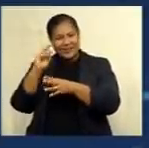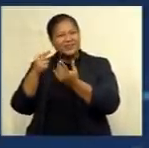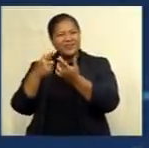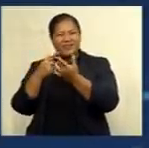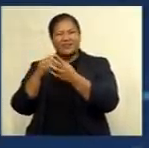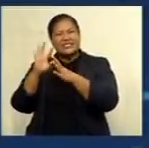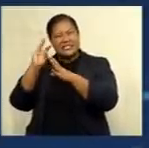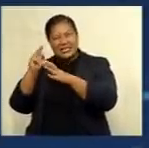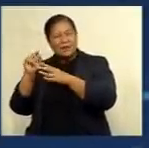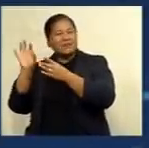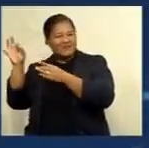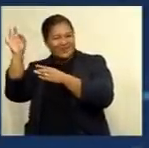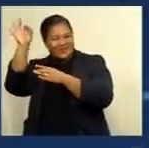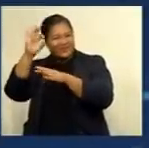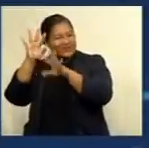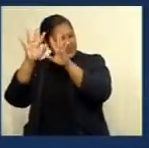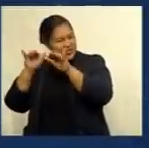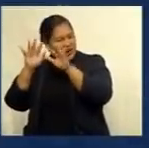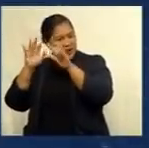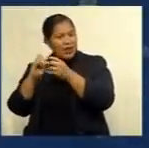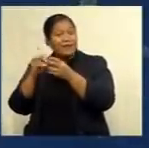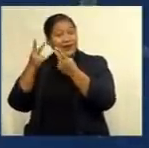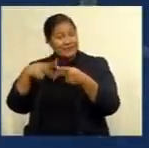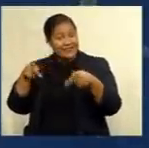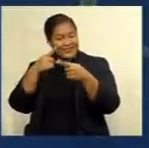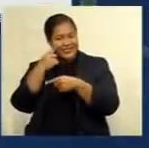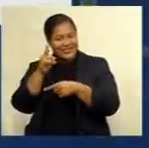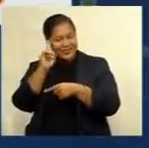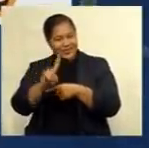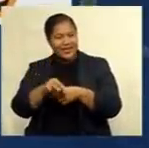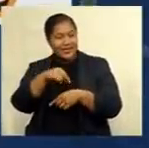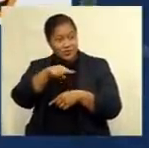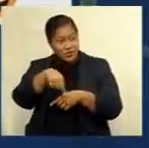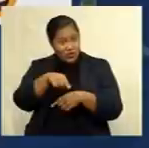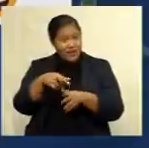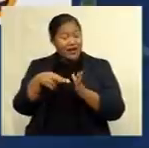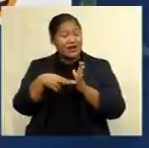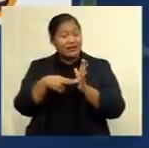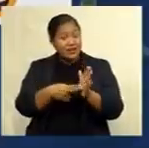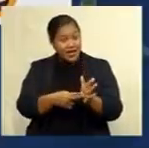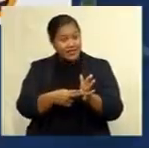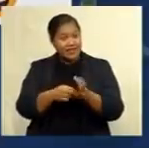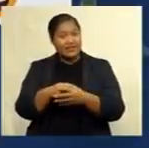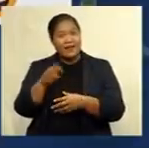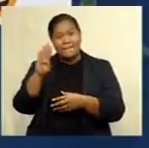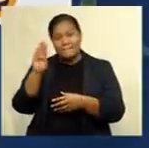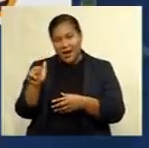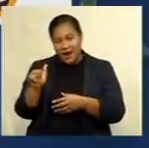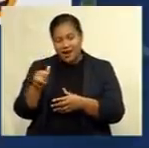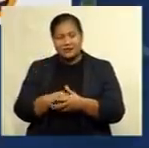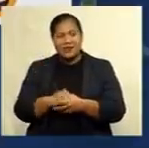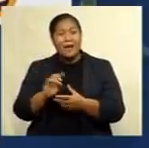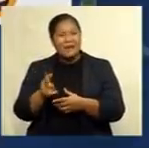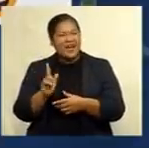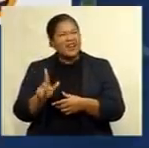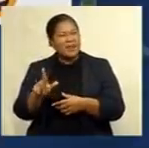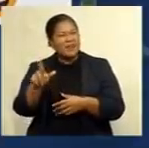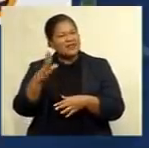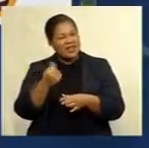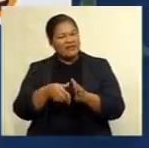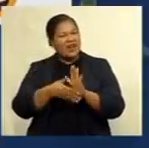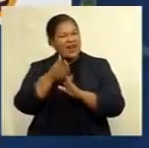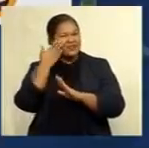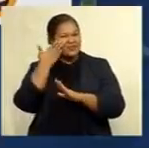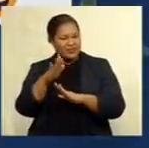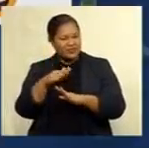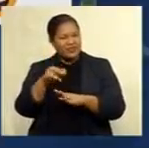isolated showers and the places we are checking out today are Suva, Nandi and Ba. However, Valambasa had the highest humidity